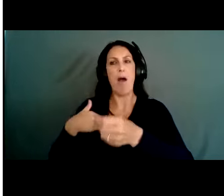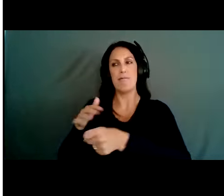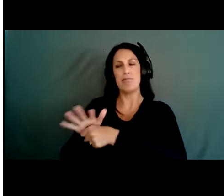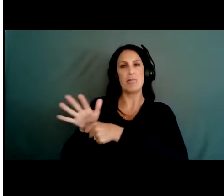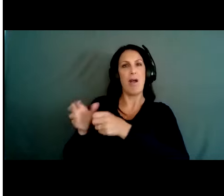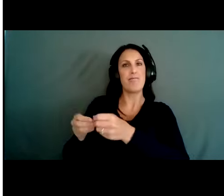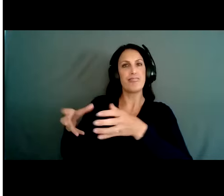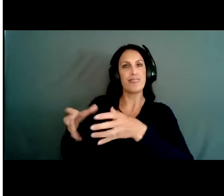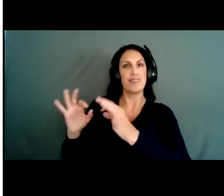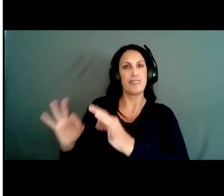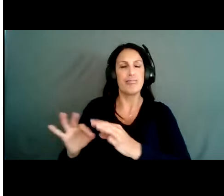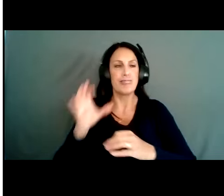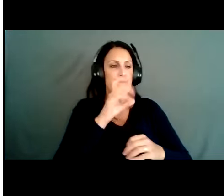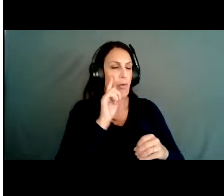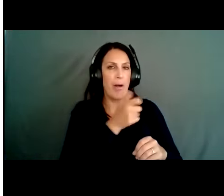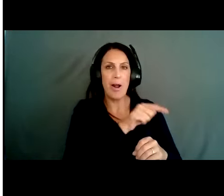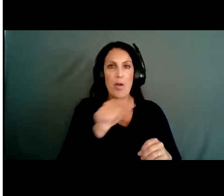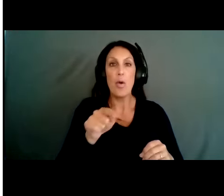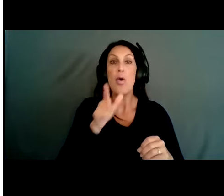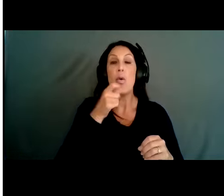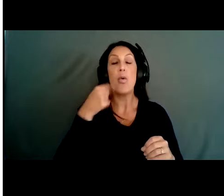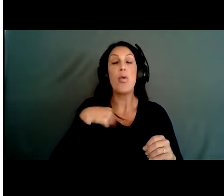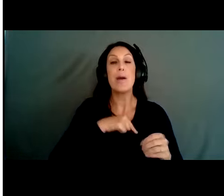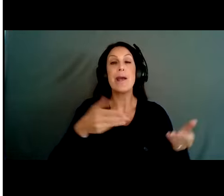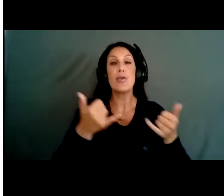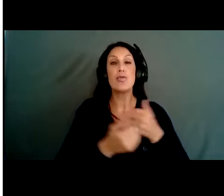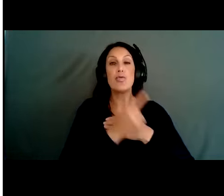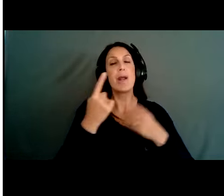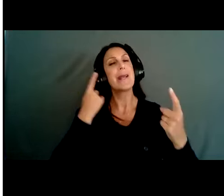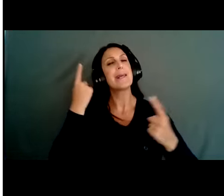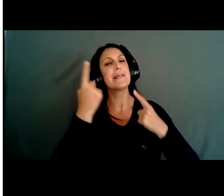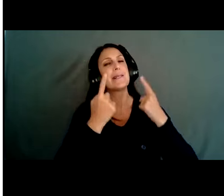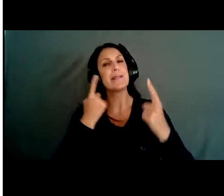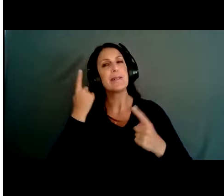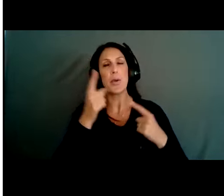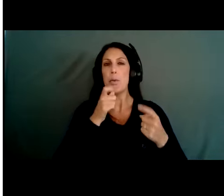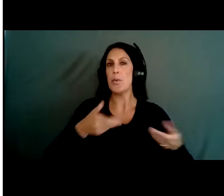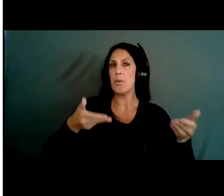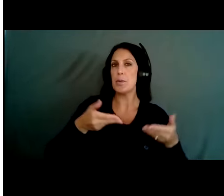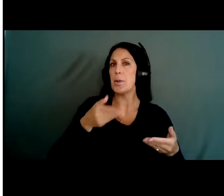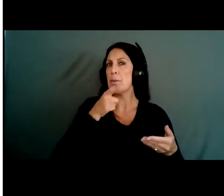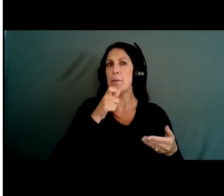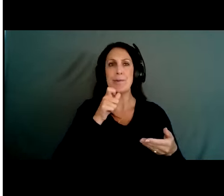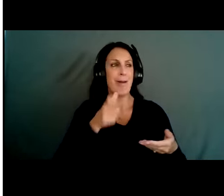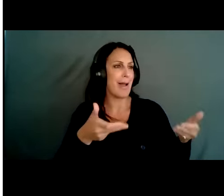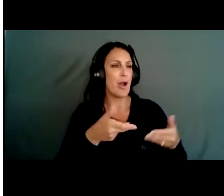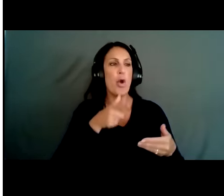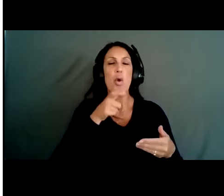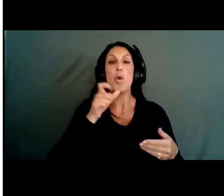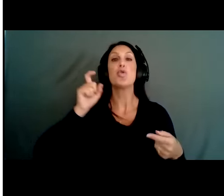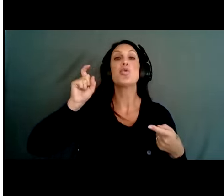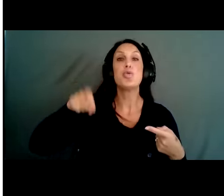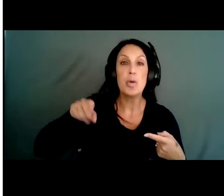so I will ask for all of you that are here today to be considering who's here, who's not here, and who ought to be here.